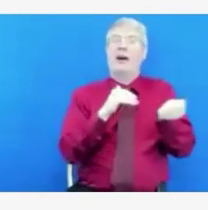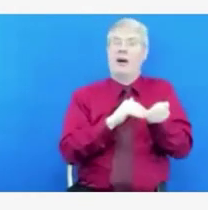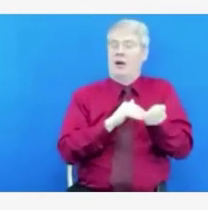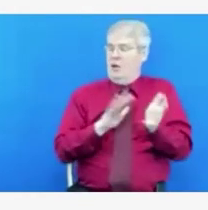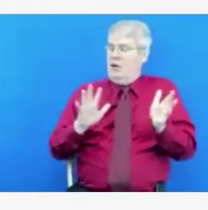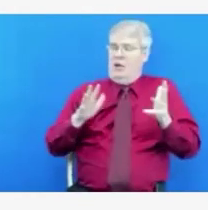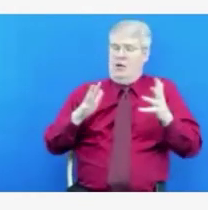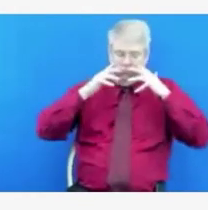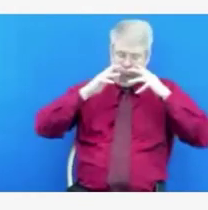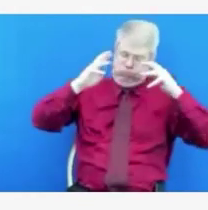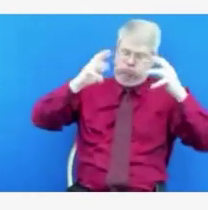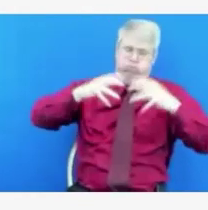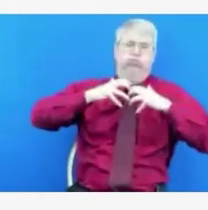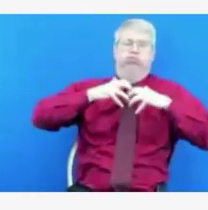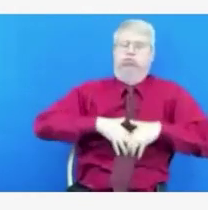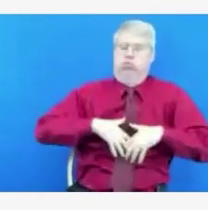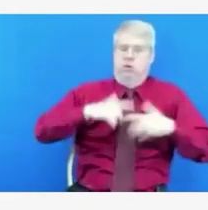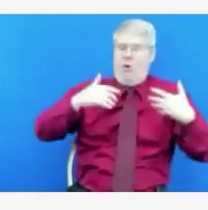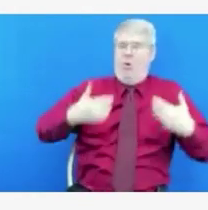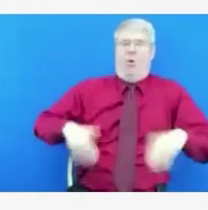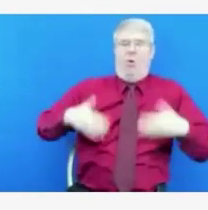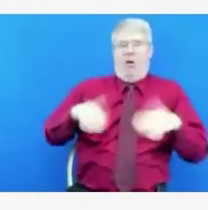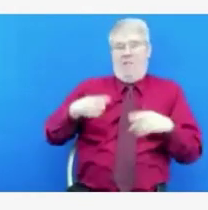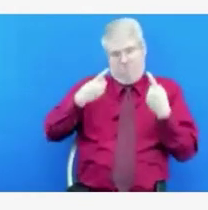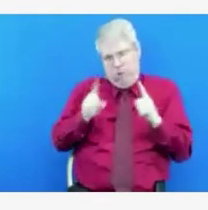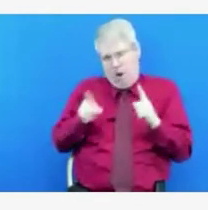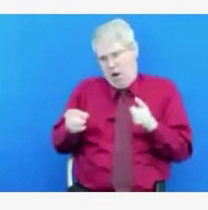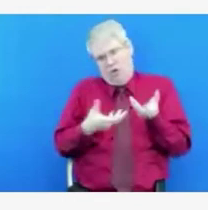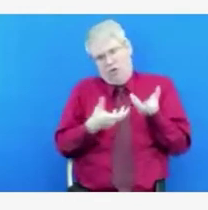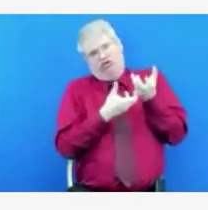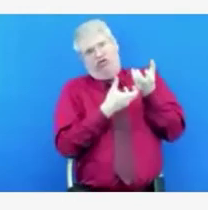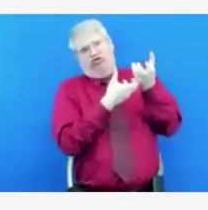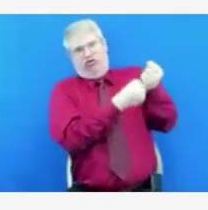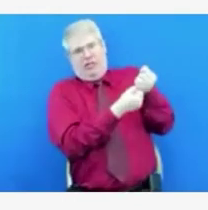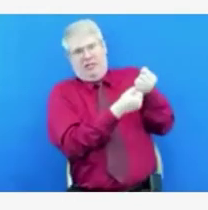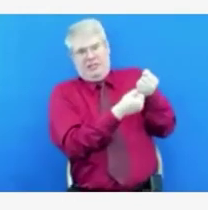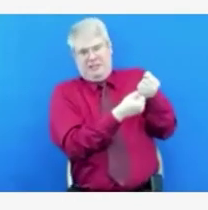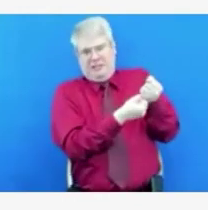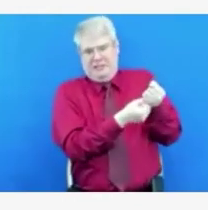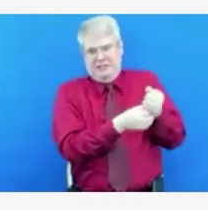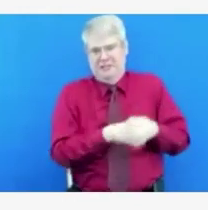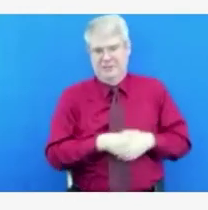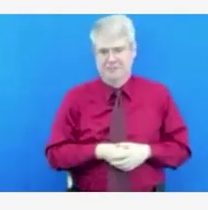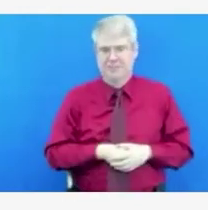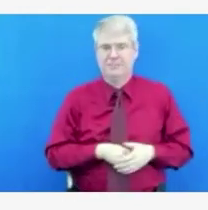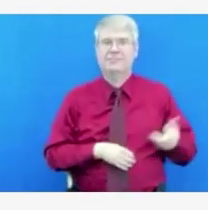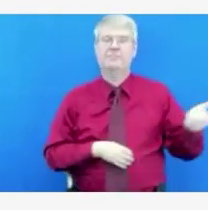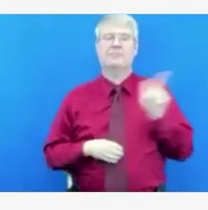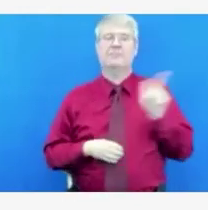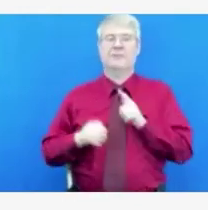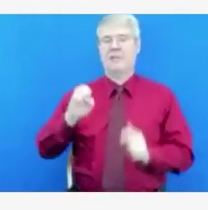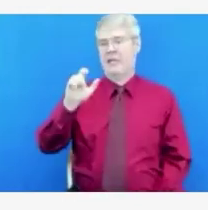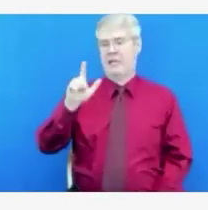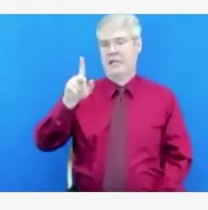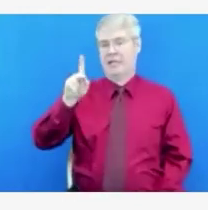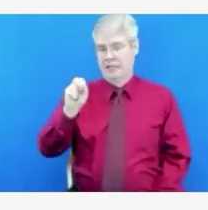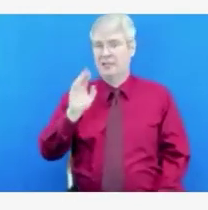to make sure that we're prepared, we're supporting hospitals. I feel we've built a really good relationship. And to include in the list of